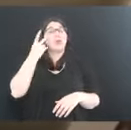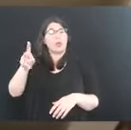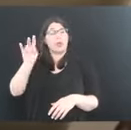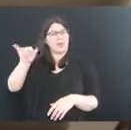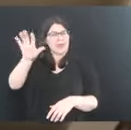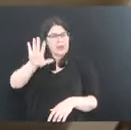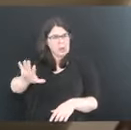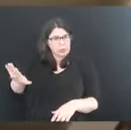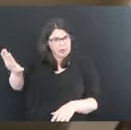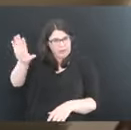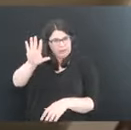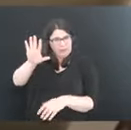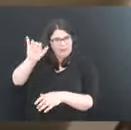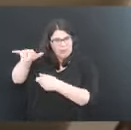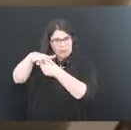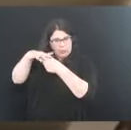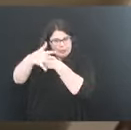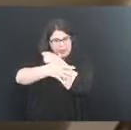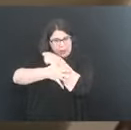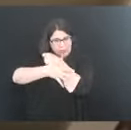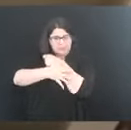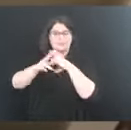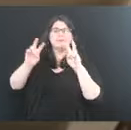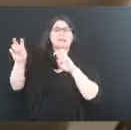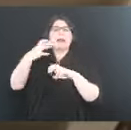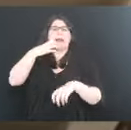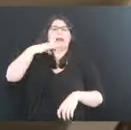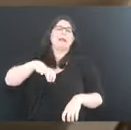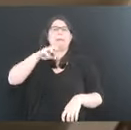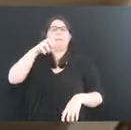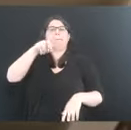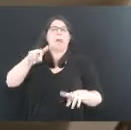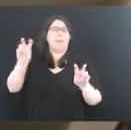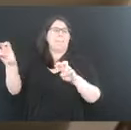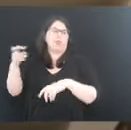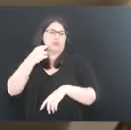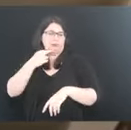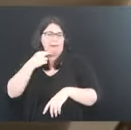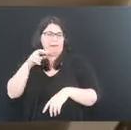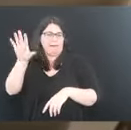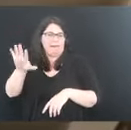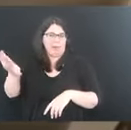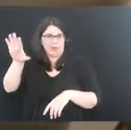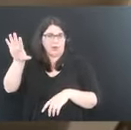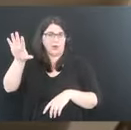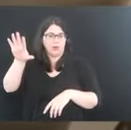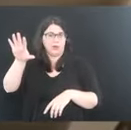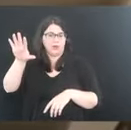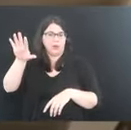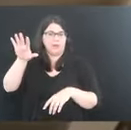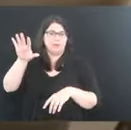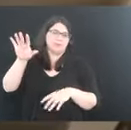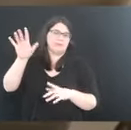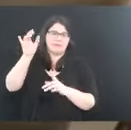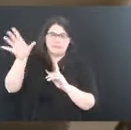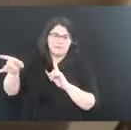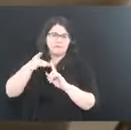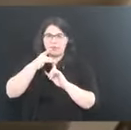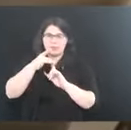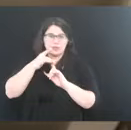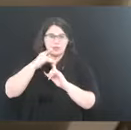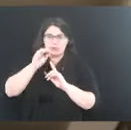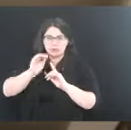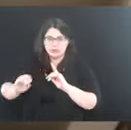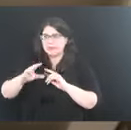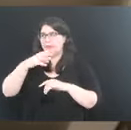we track on our heat maps that we call that look at infection rates and vaccination